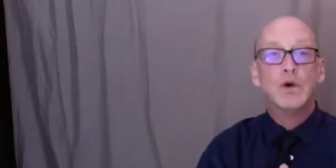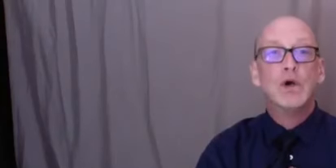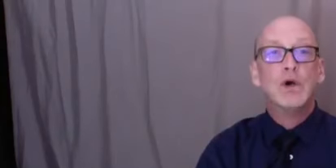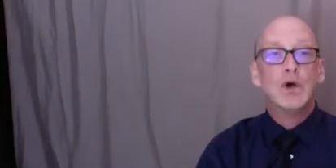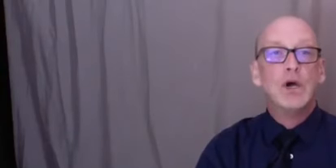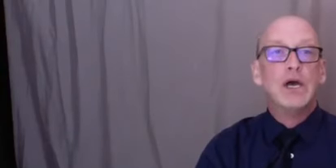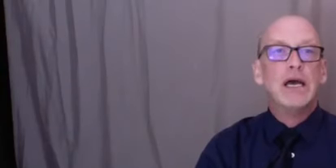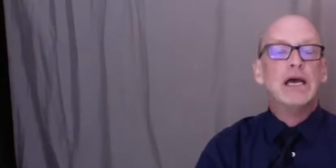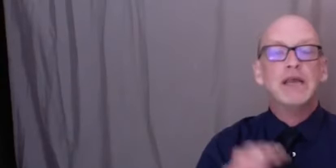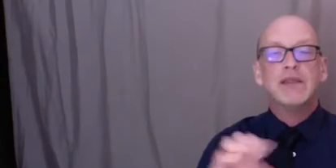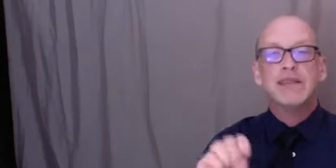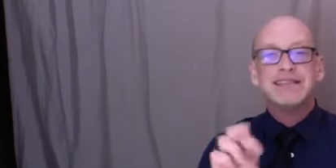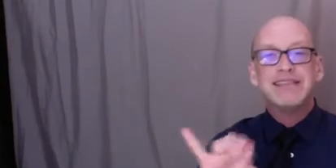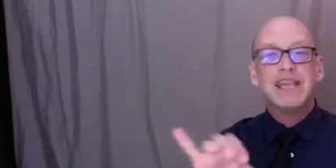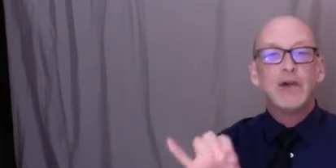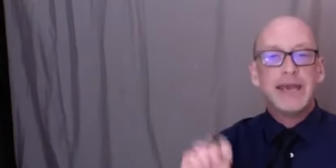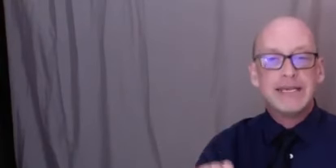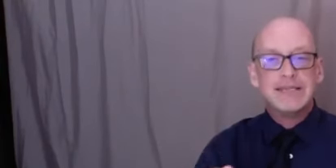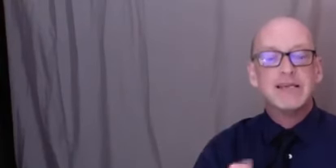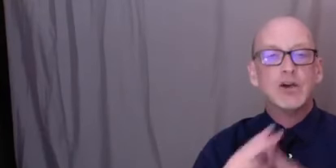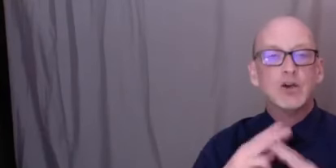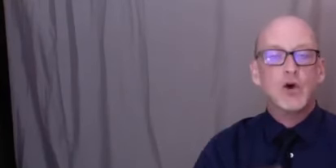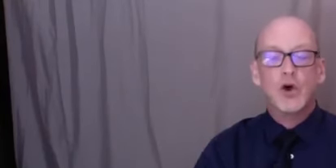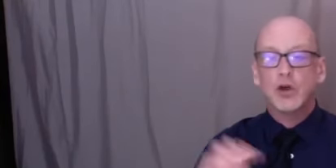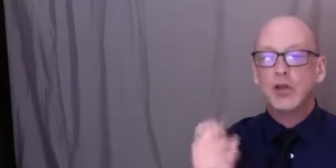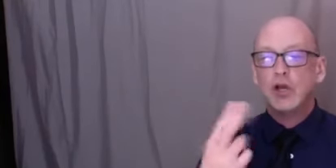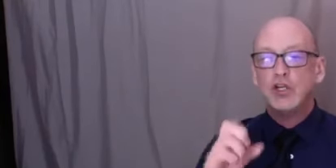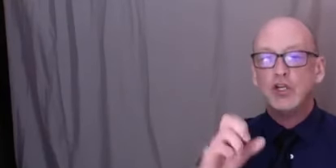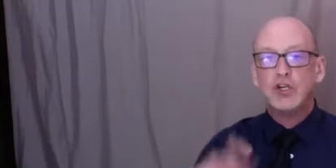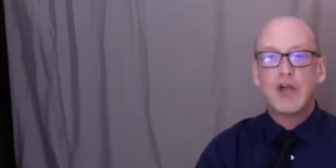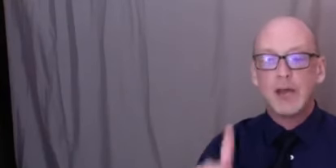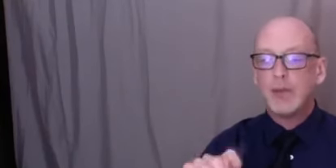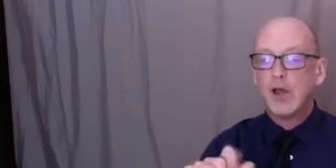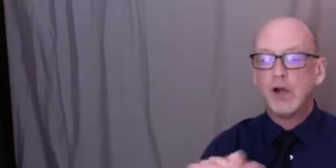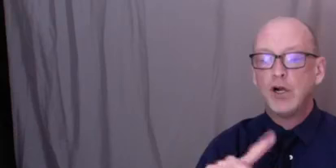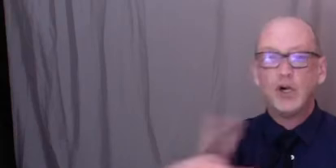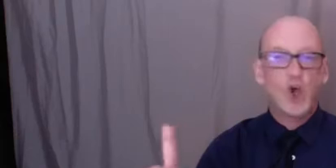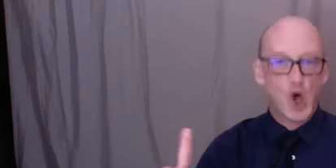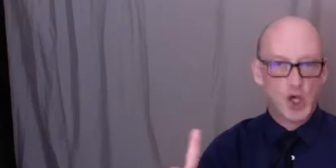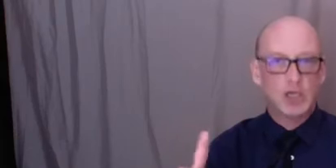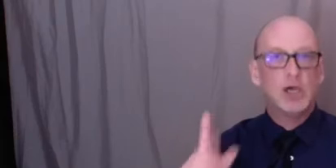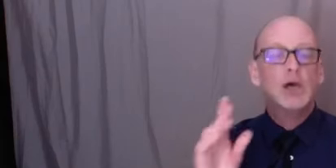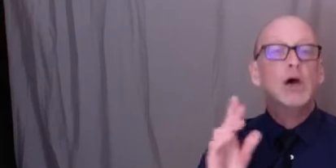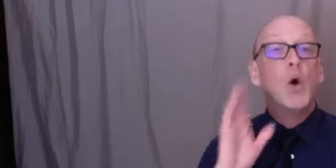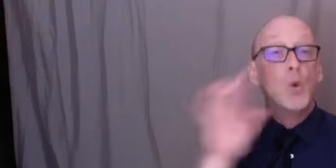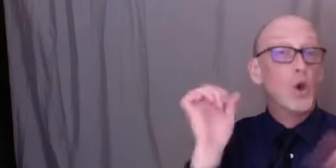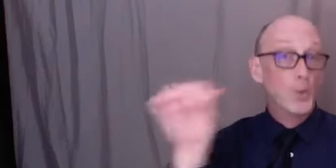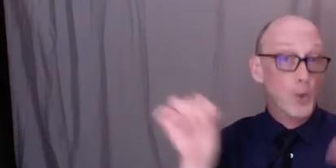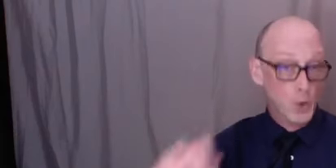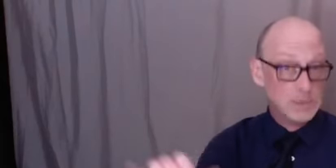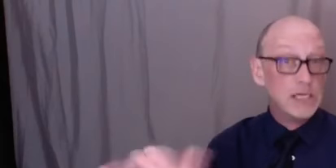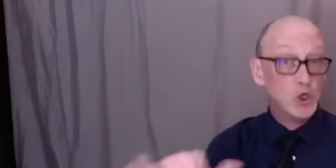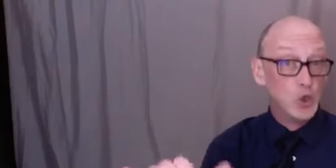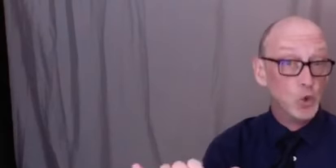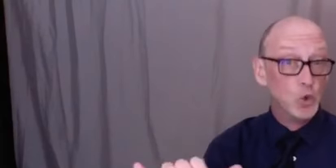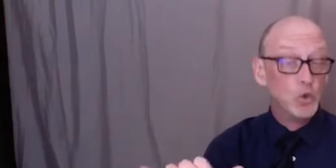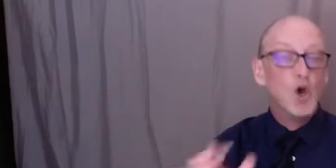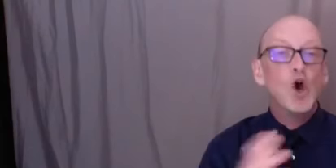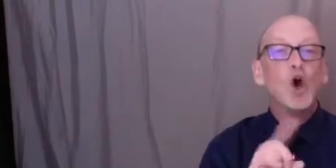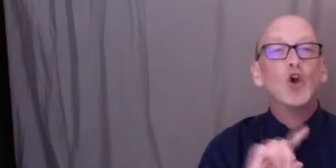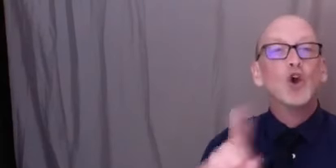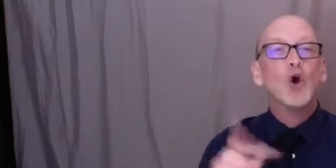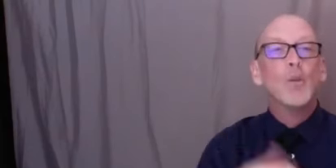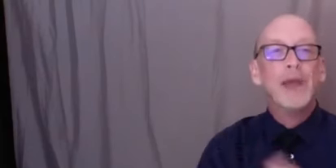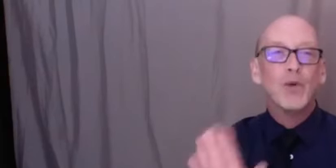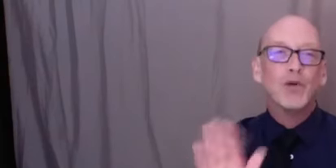of um shop talk programs to coming up as well but those will be posted as well you go out make this a wonderful evening we